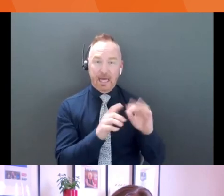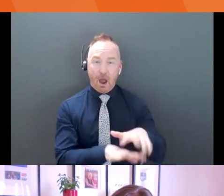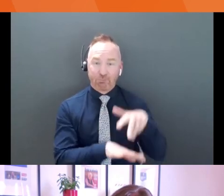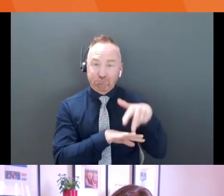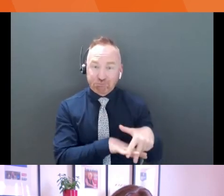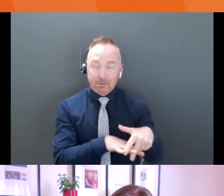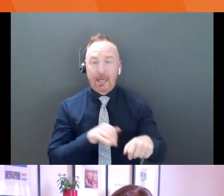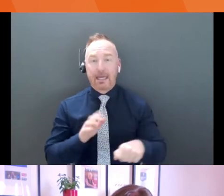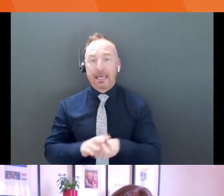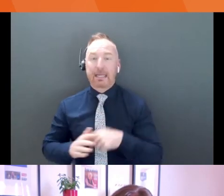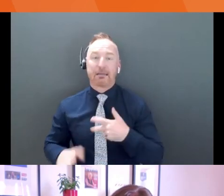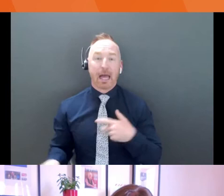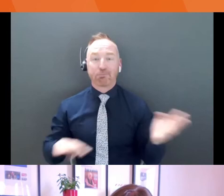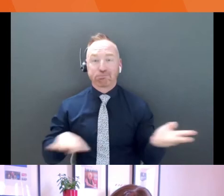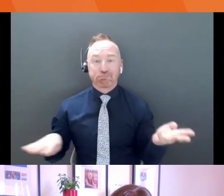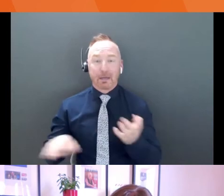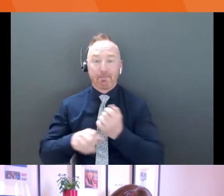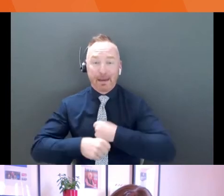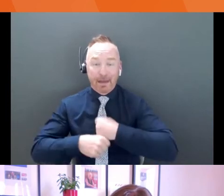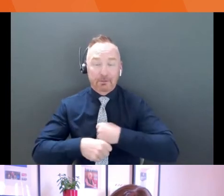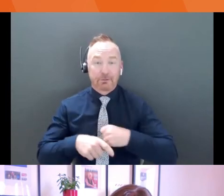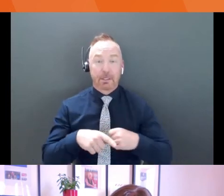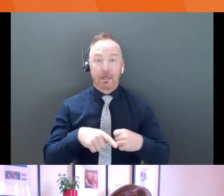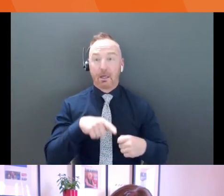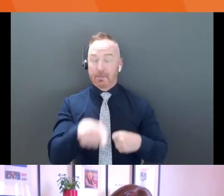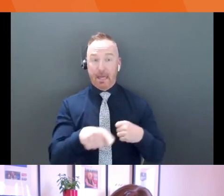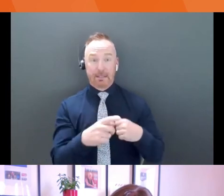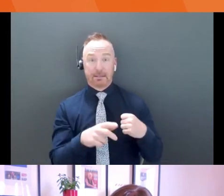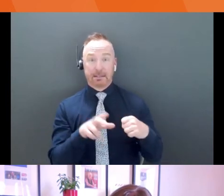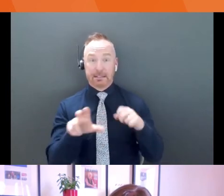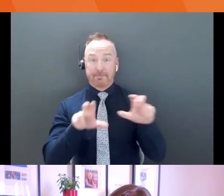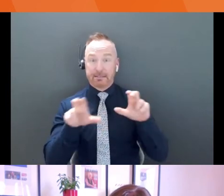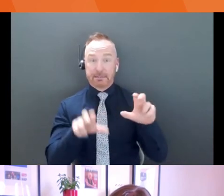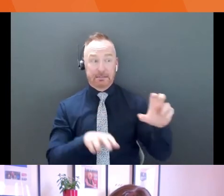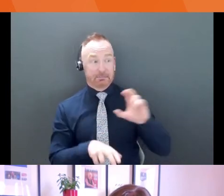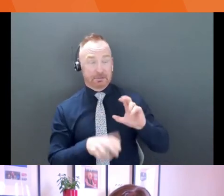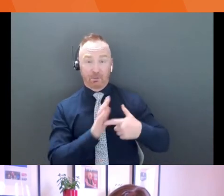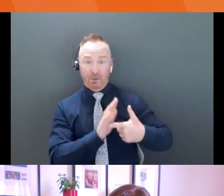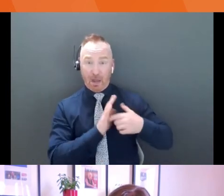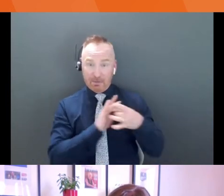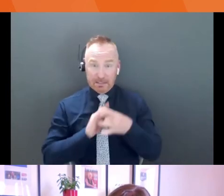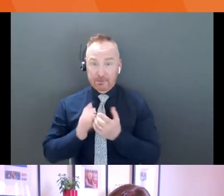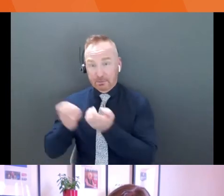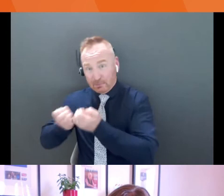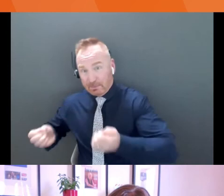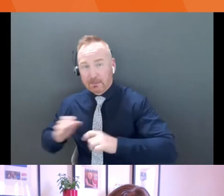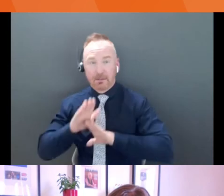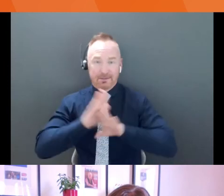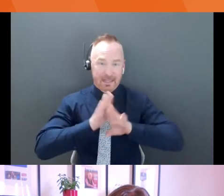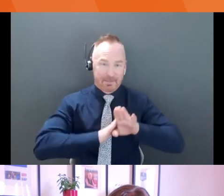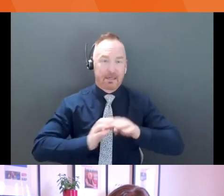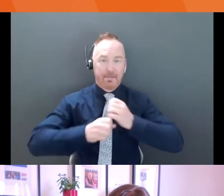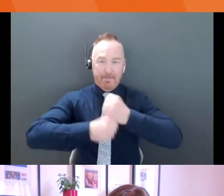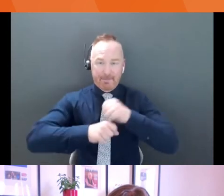manufacturing, where the investment needed revolves around equipment and development of a manufacturing